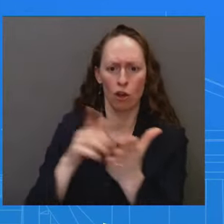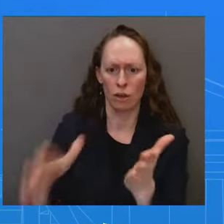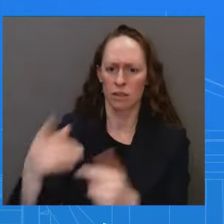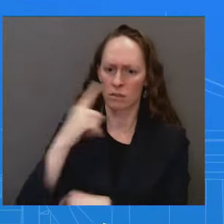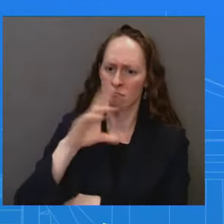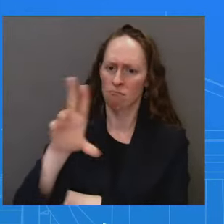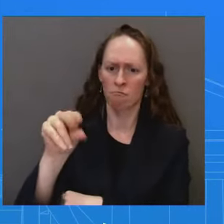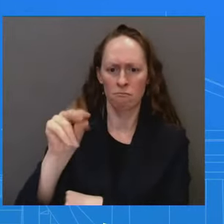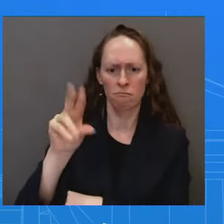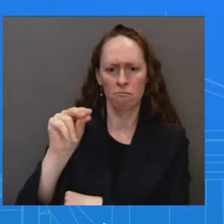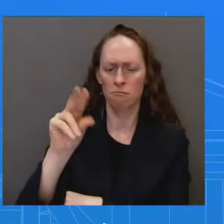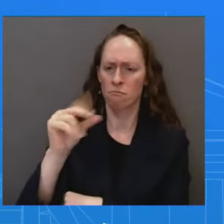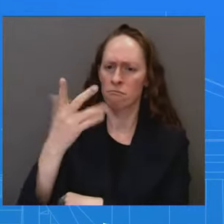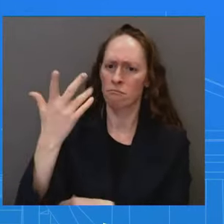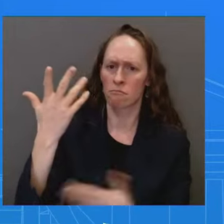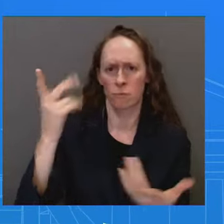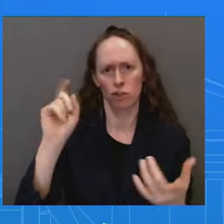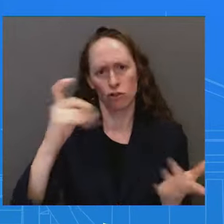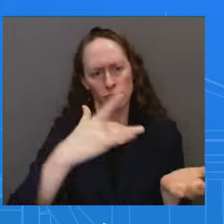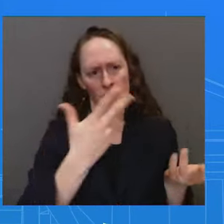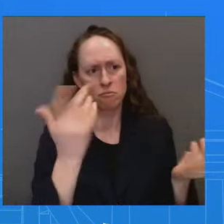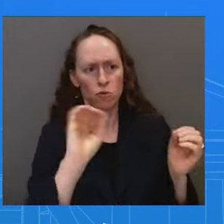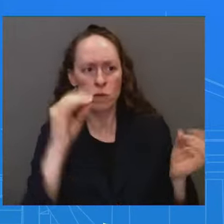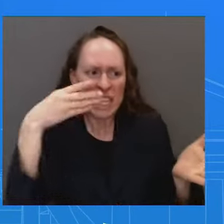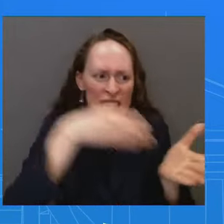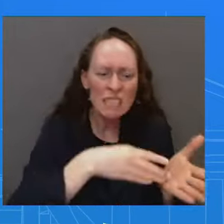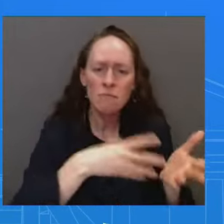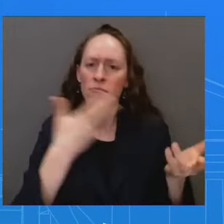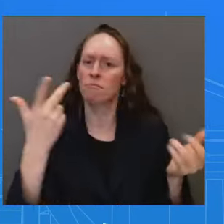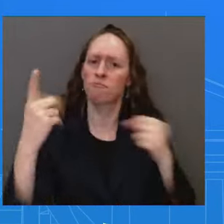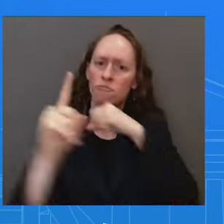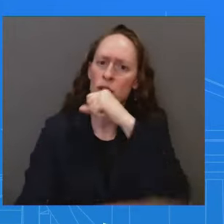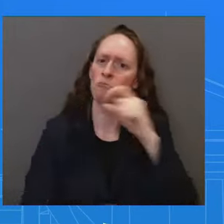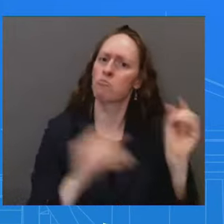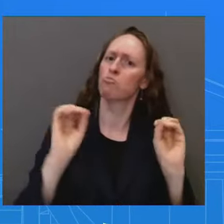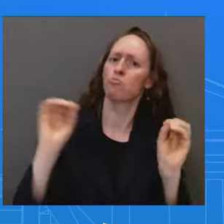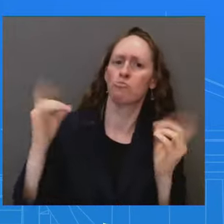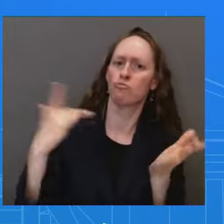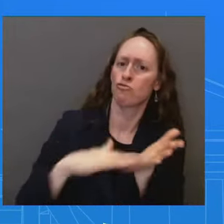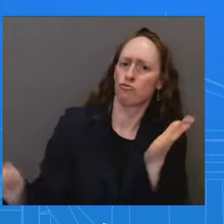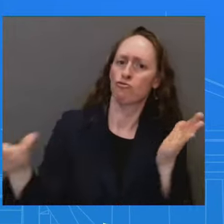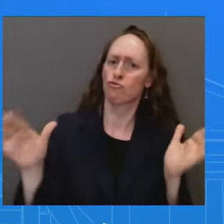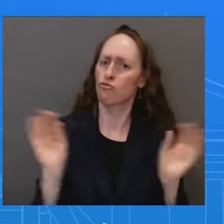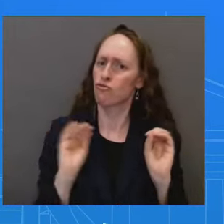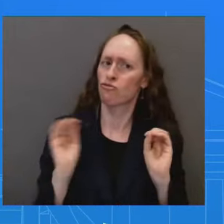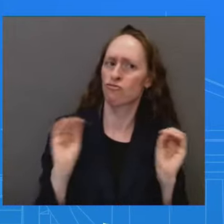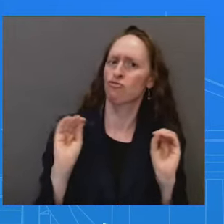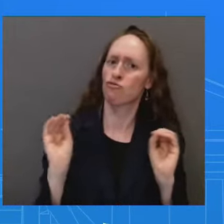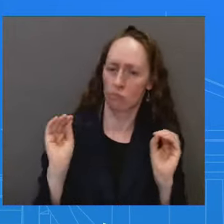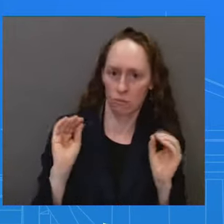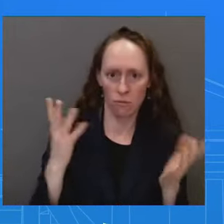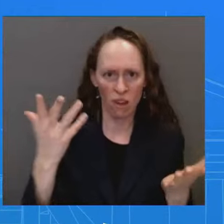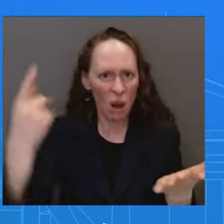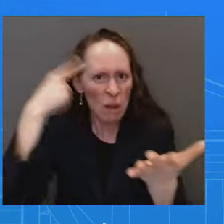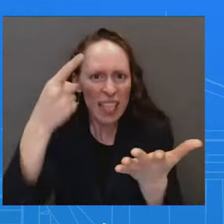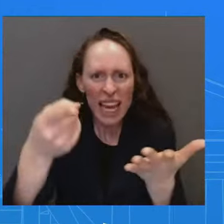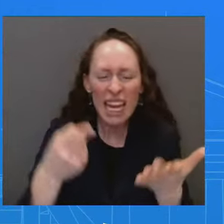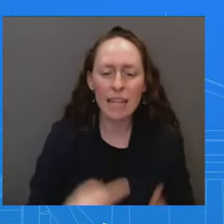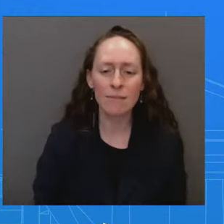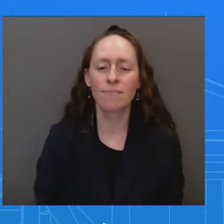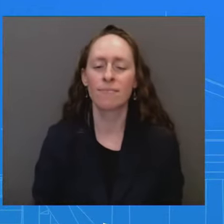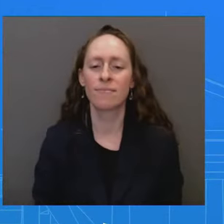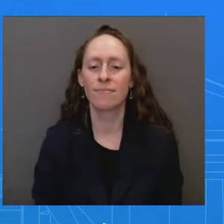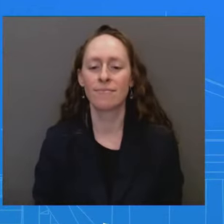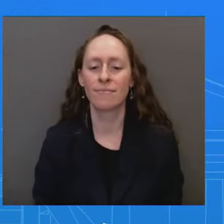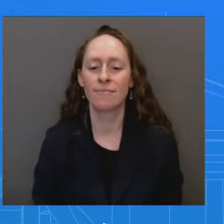Biden's opinion of the Constitution on this matter? Should presidents be immune for official actions? So, look, I, I, I get why you're asking the